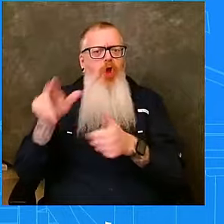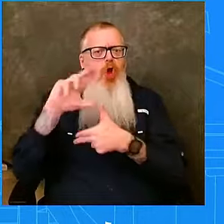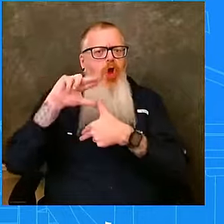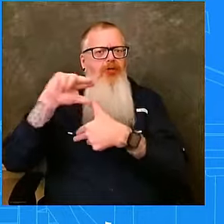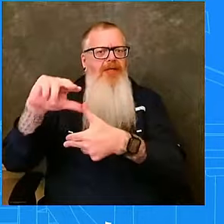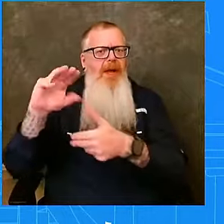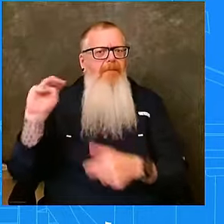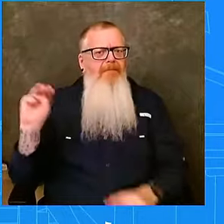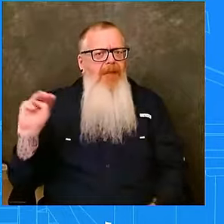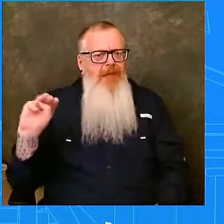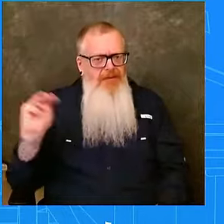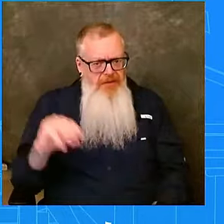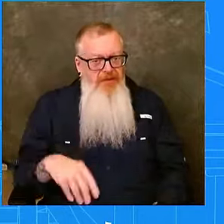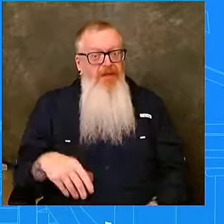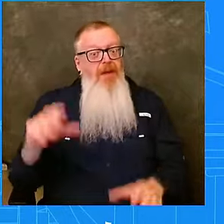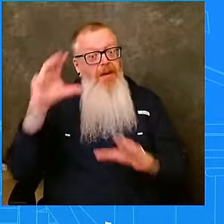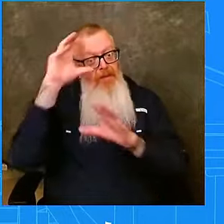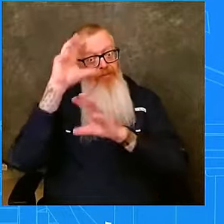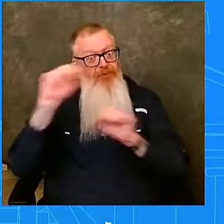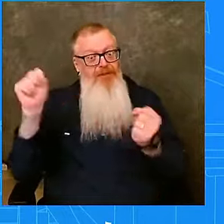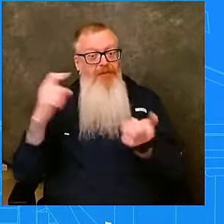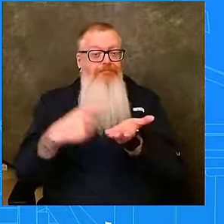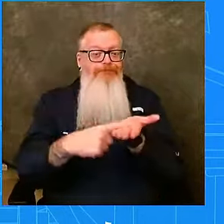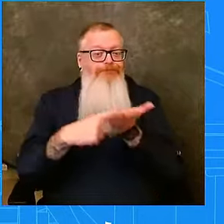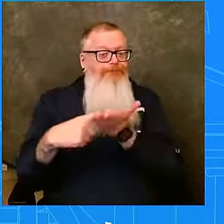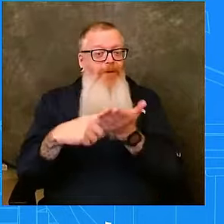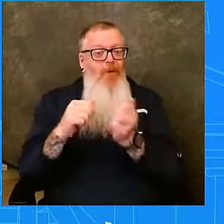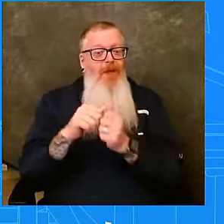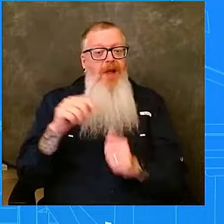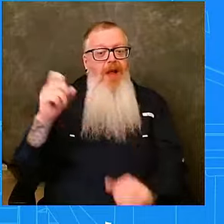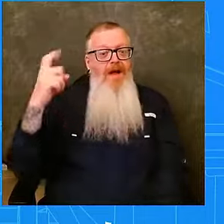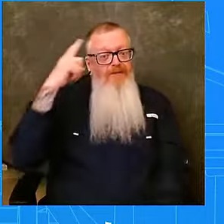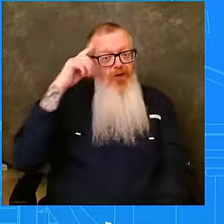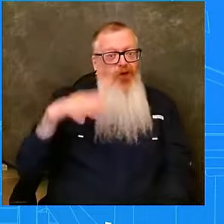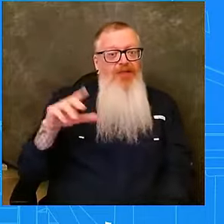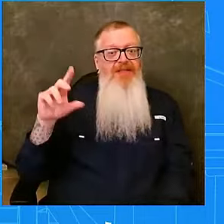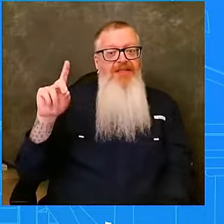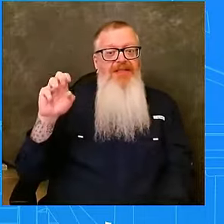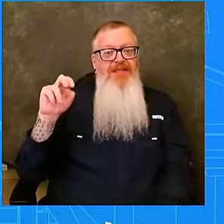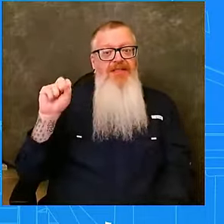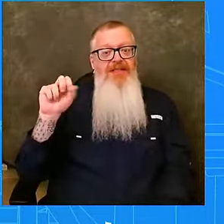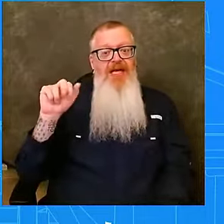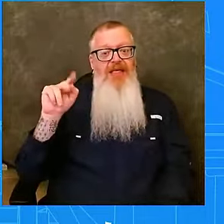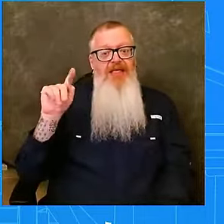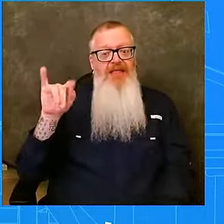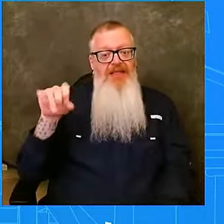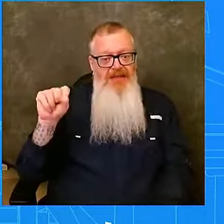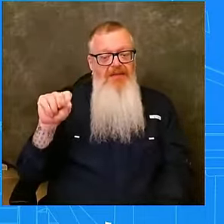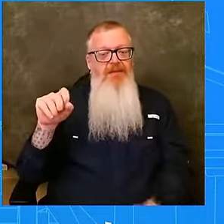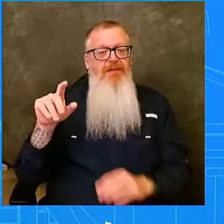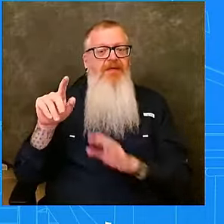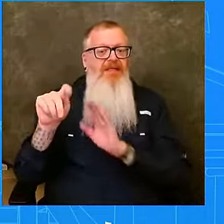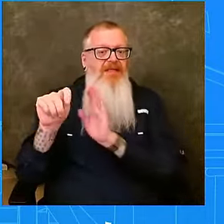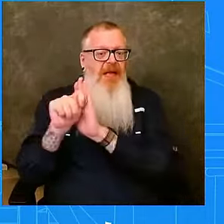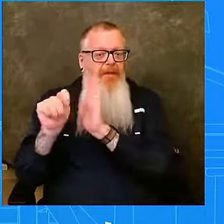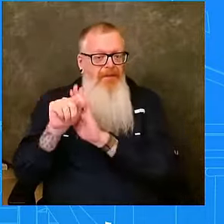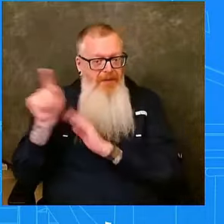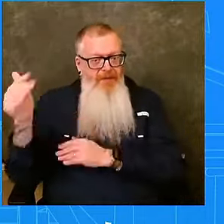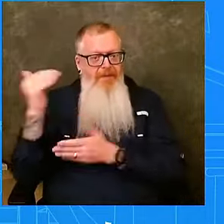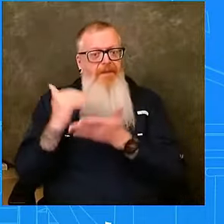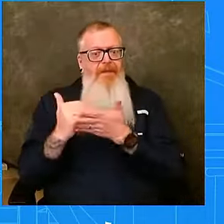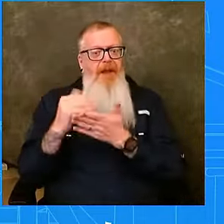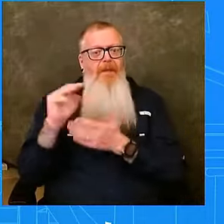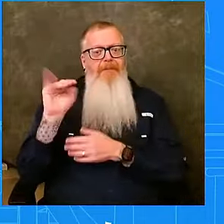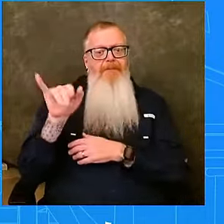Mayor Rector, and Pinellas County Chairwoman Peters to make sure we are meeting their needs and gave them his